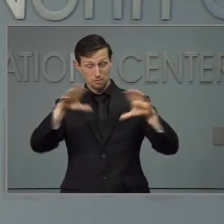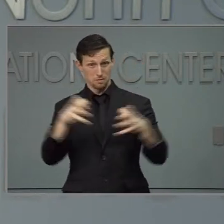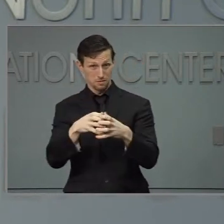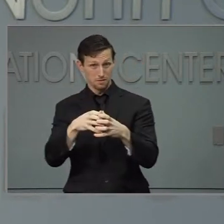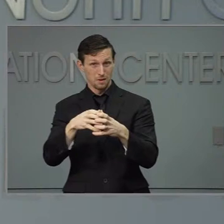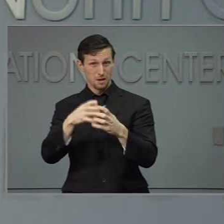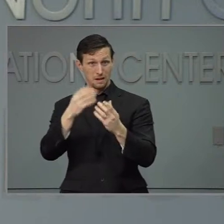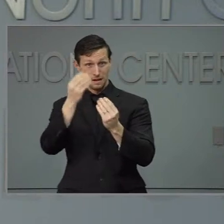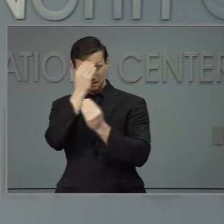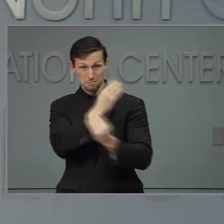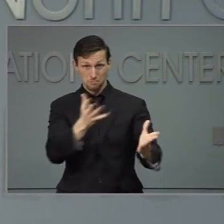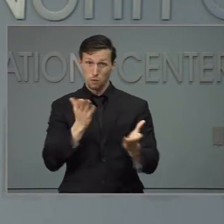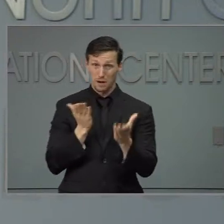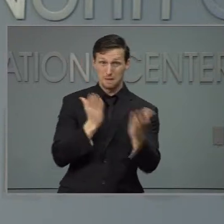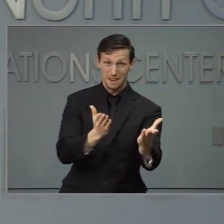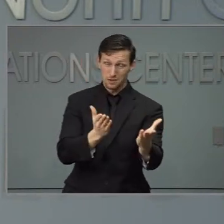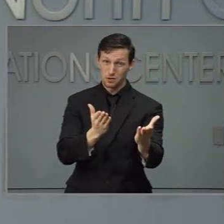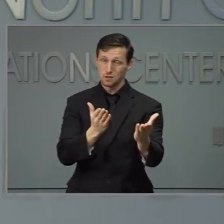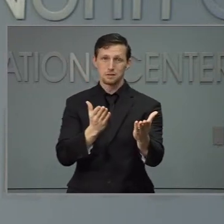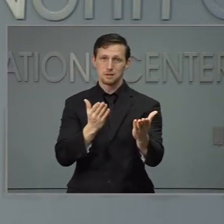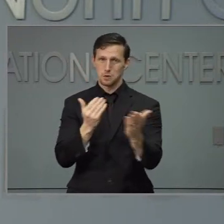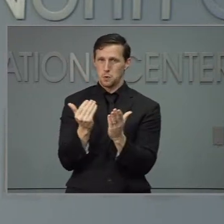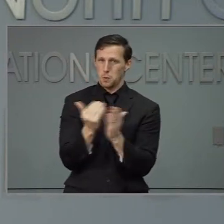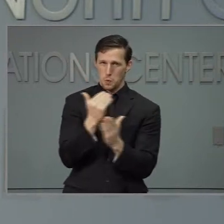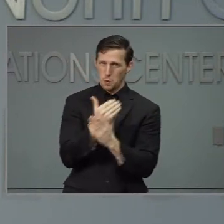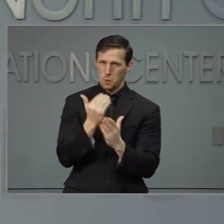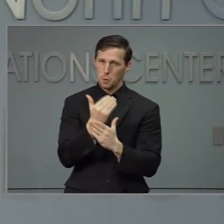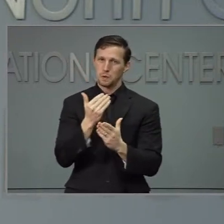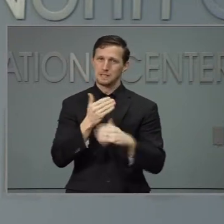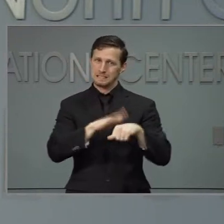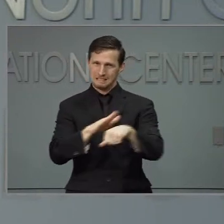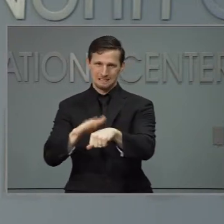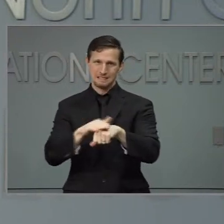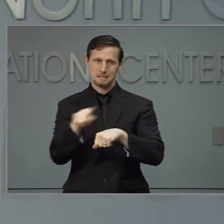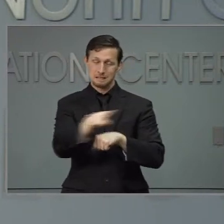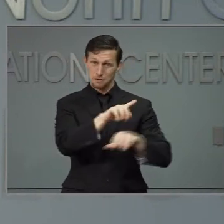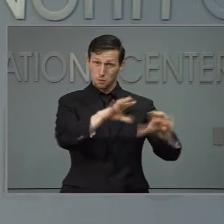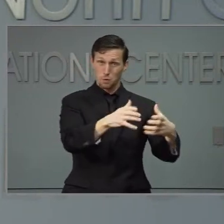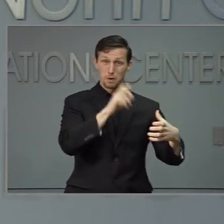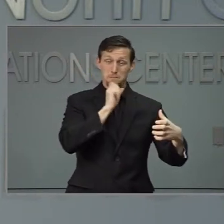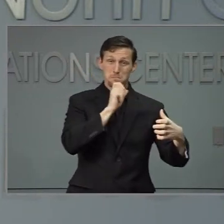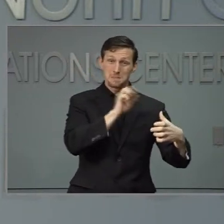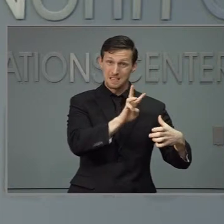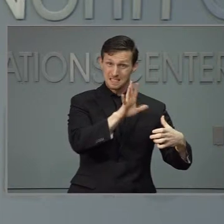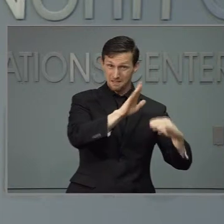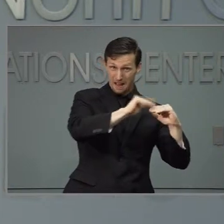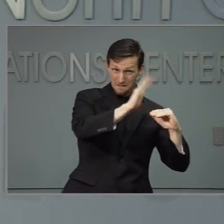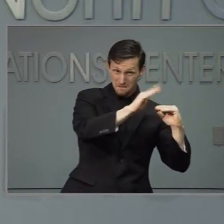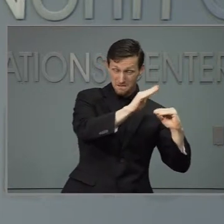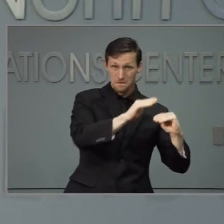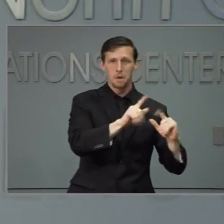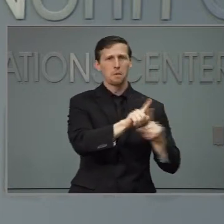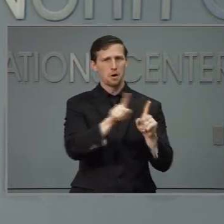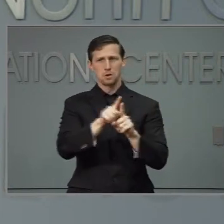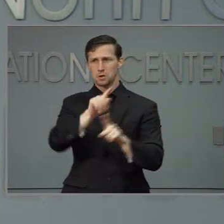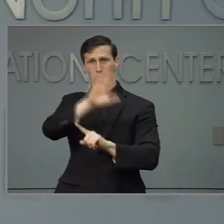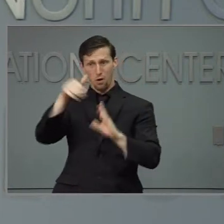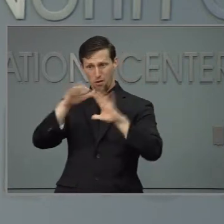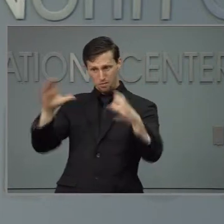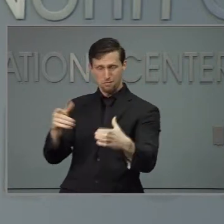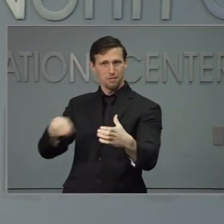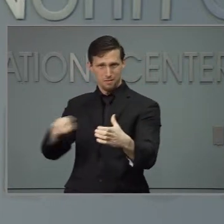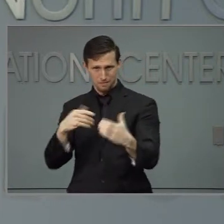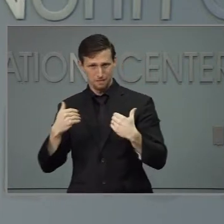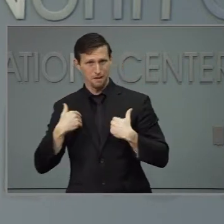warnings for those over 65 years old or with an underlying health condition. The